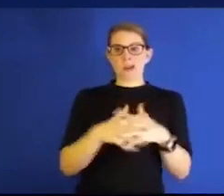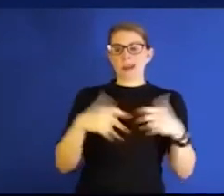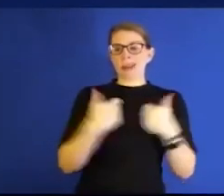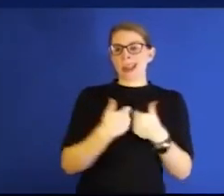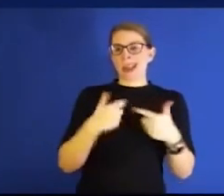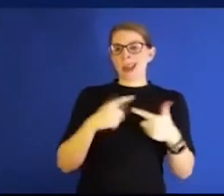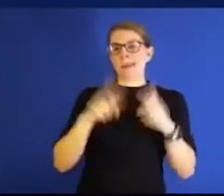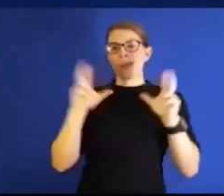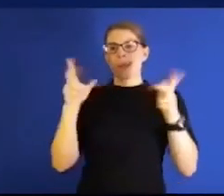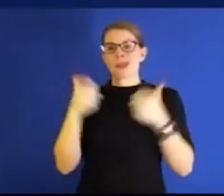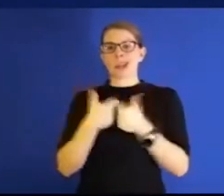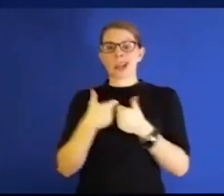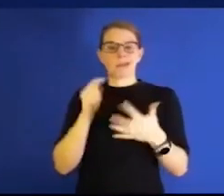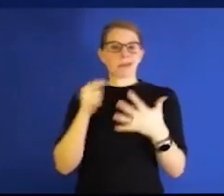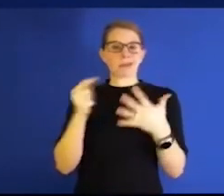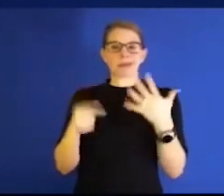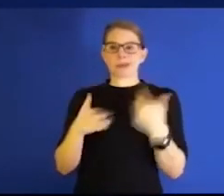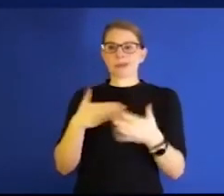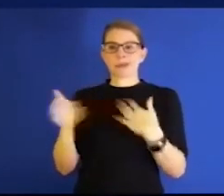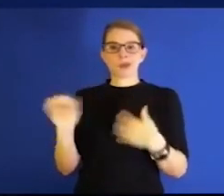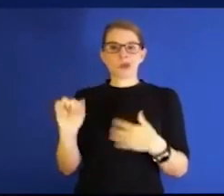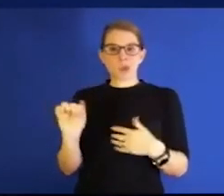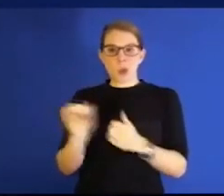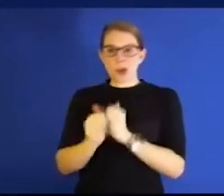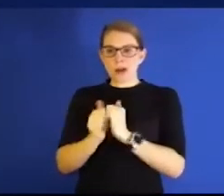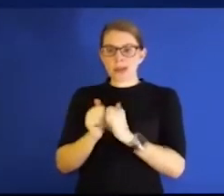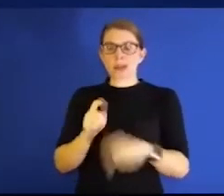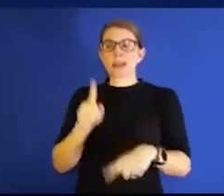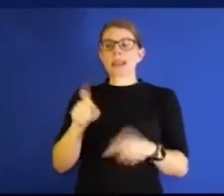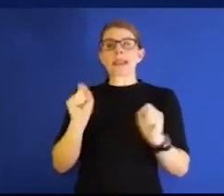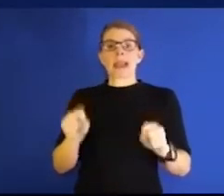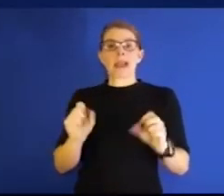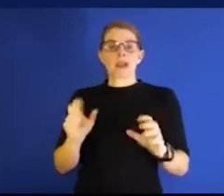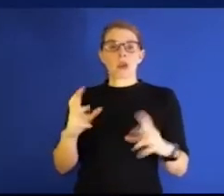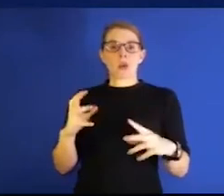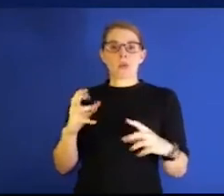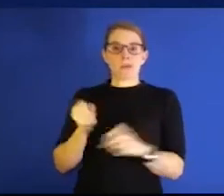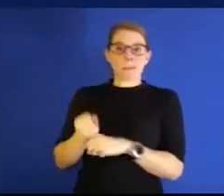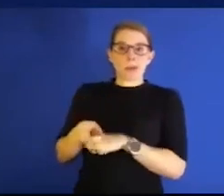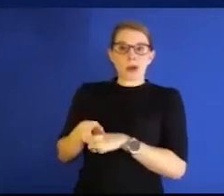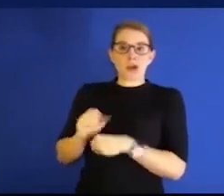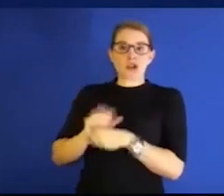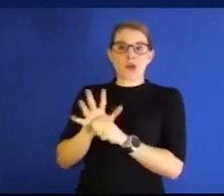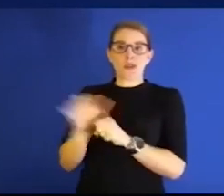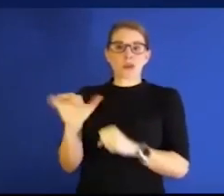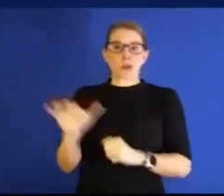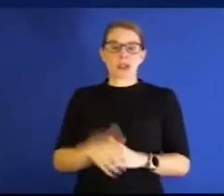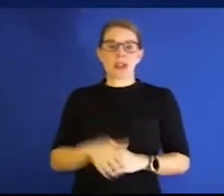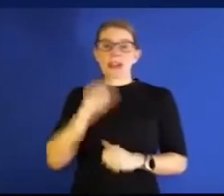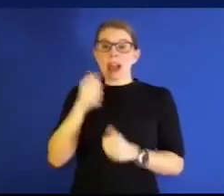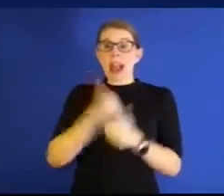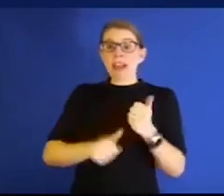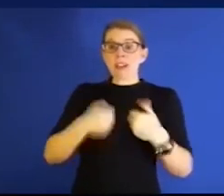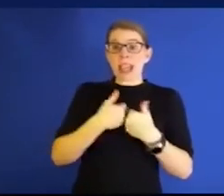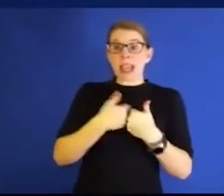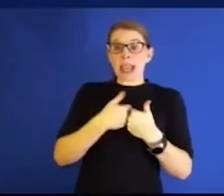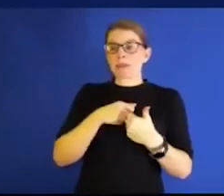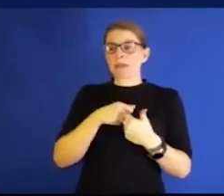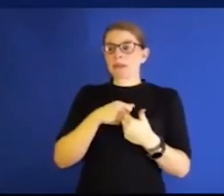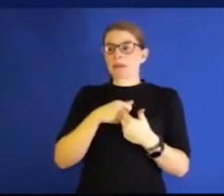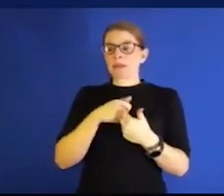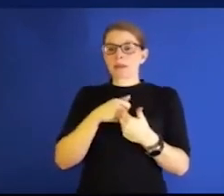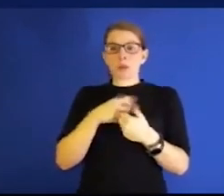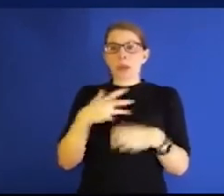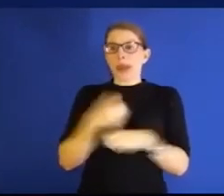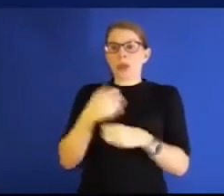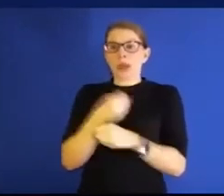whatever else the sport may be, you can win at COVID, too. And not every game, not every moment is a win. But overall, you've